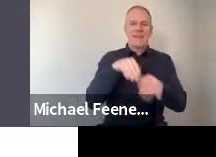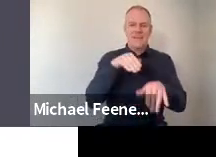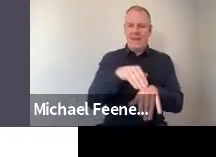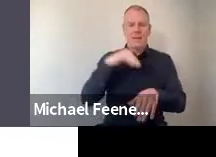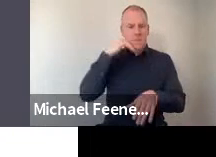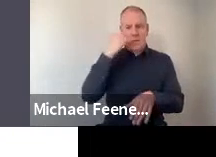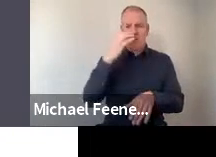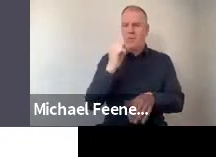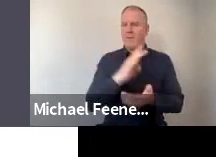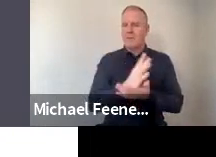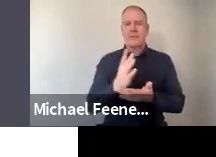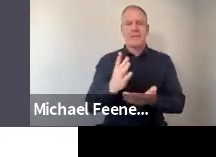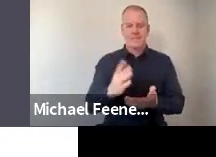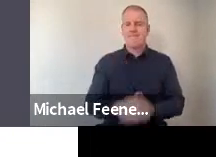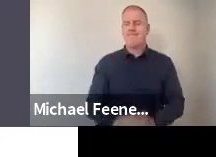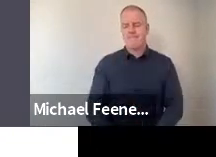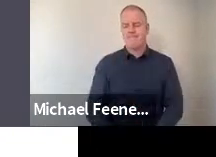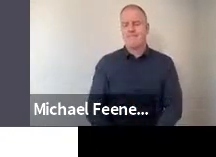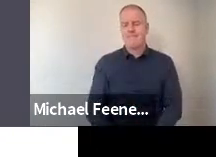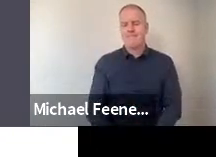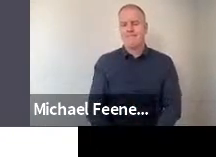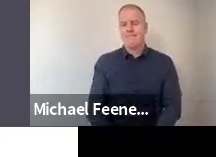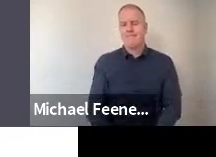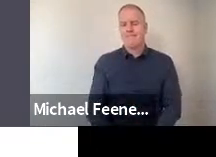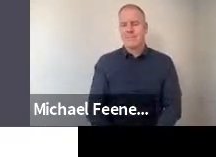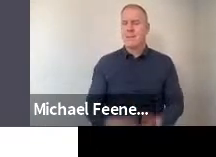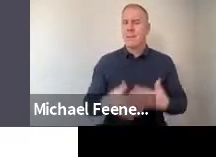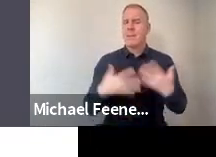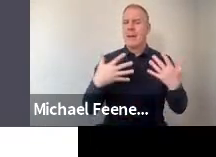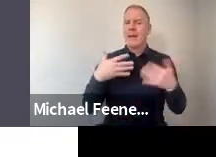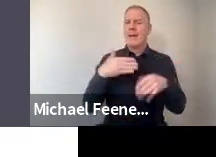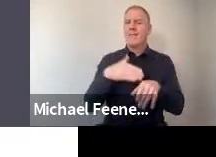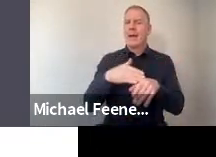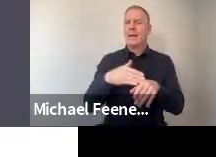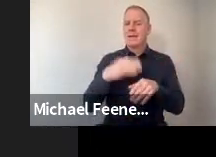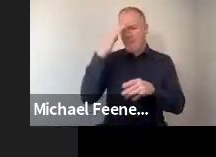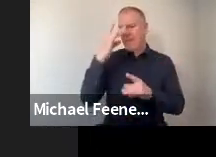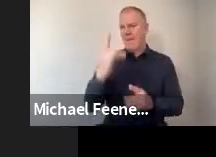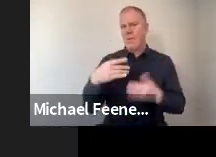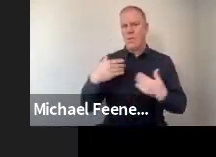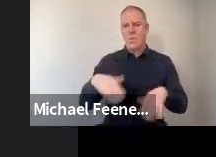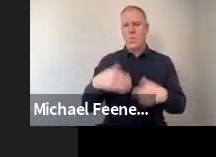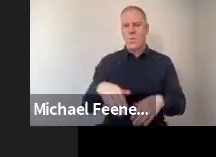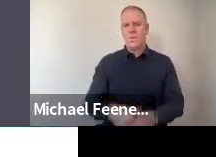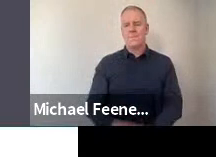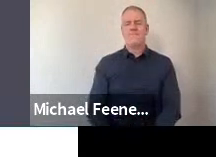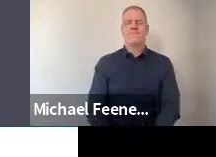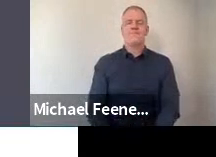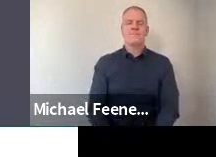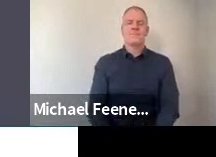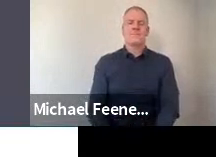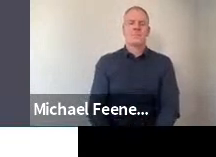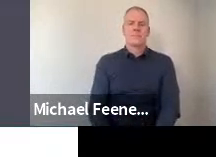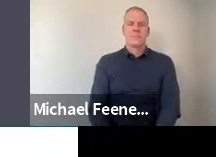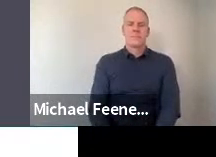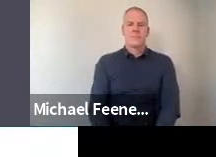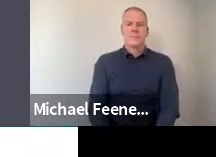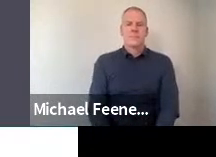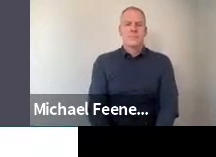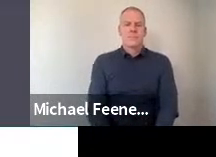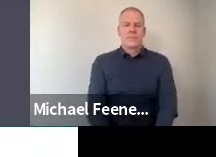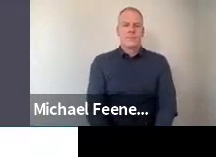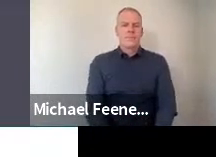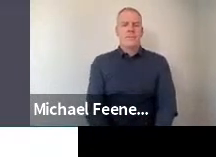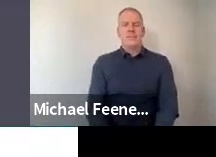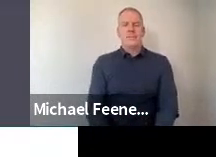in terms of their mental health. That's something that really needs to be addressed. And on